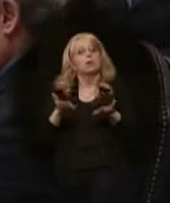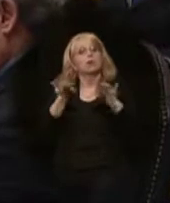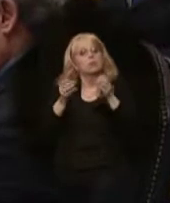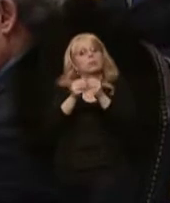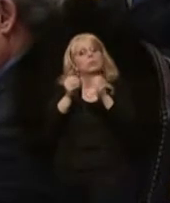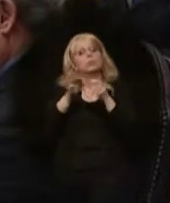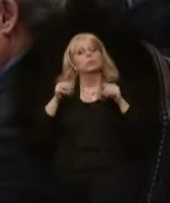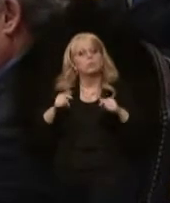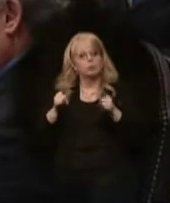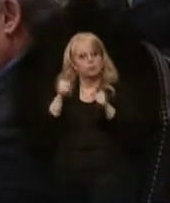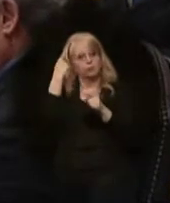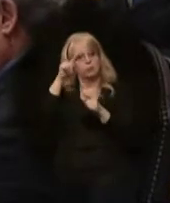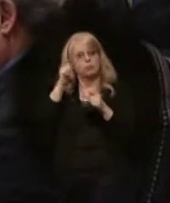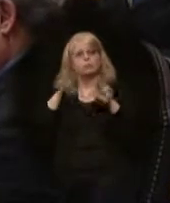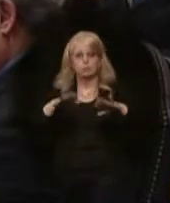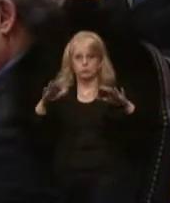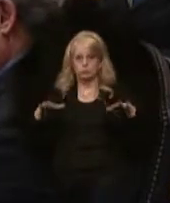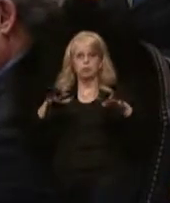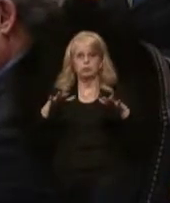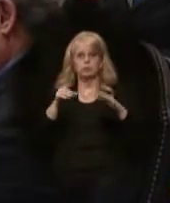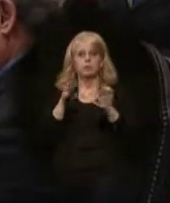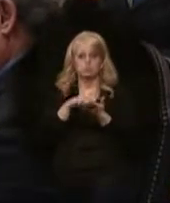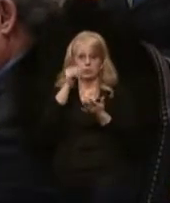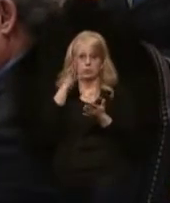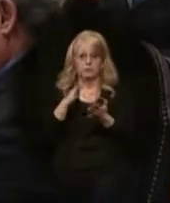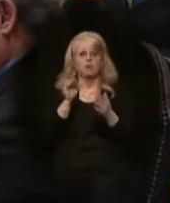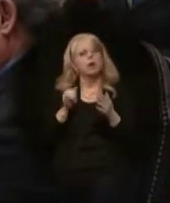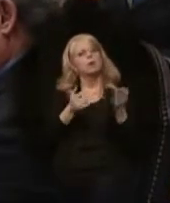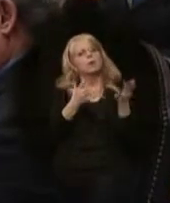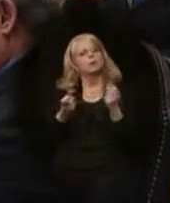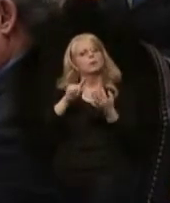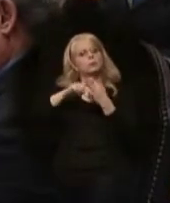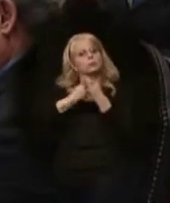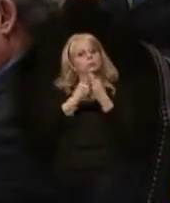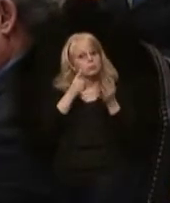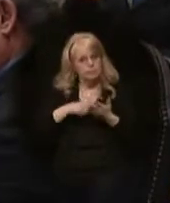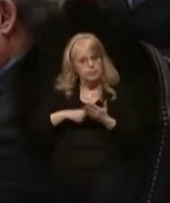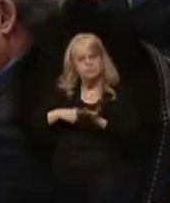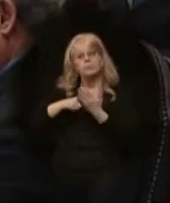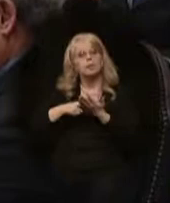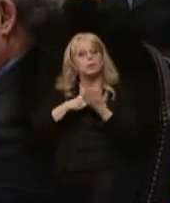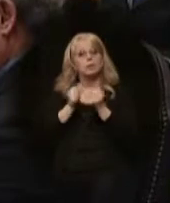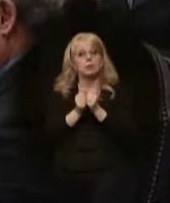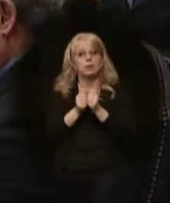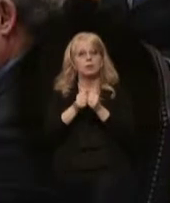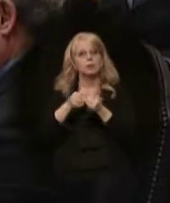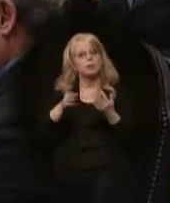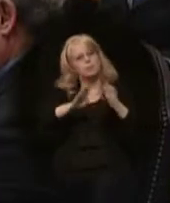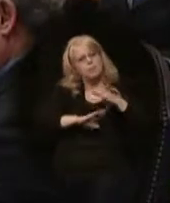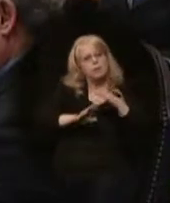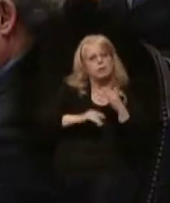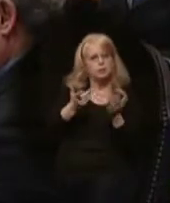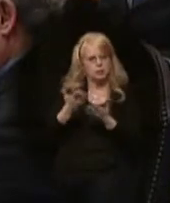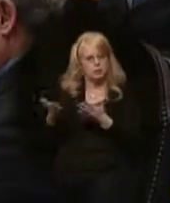of our students. I want to start that discussion. I want to start it by going back to basics.